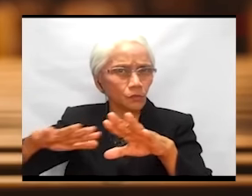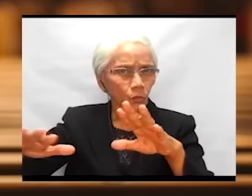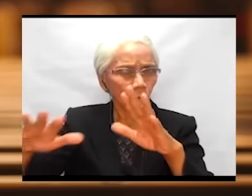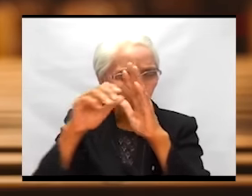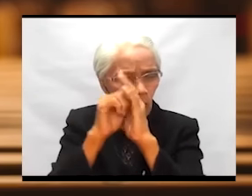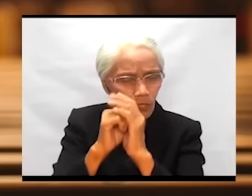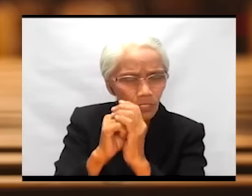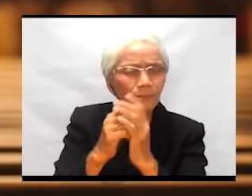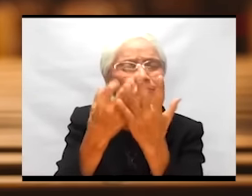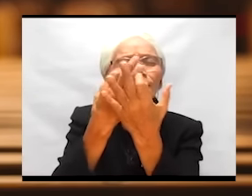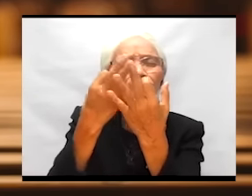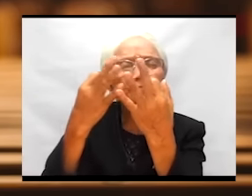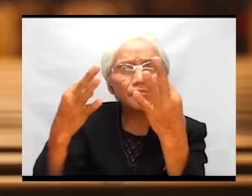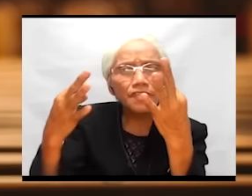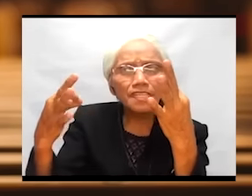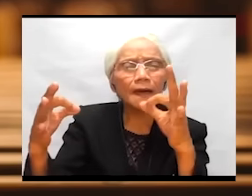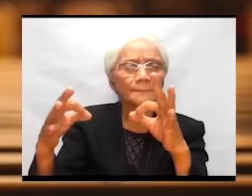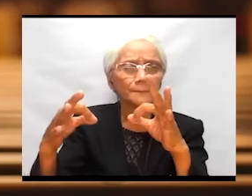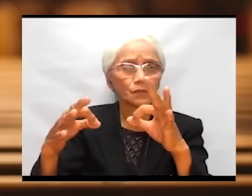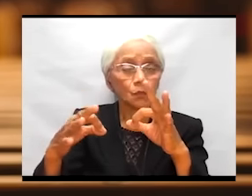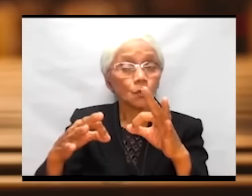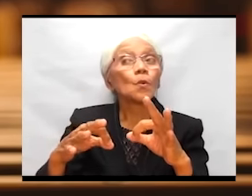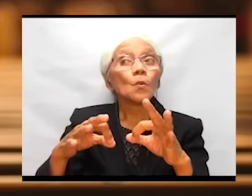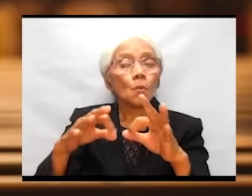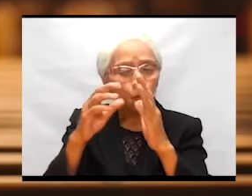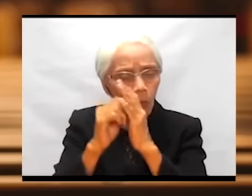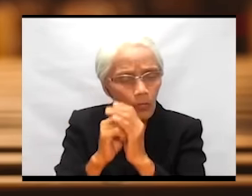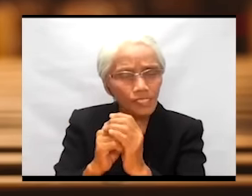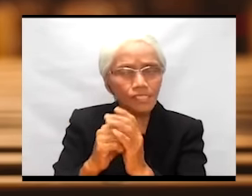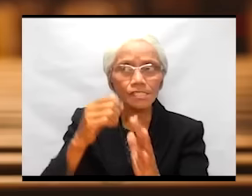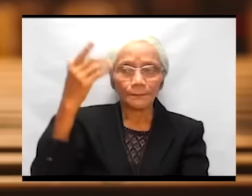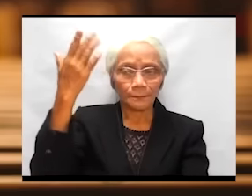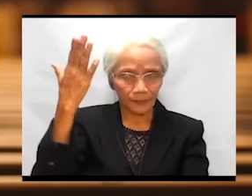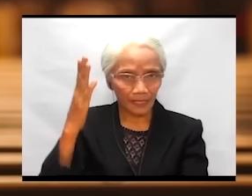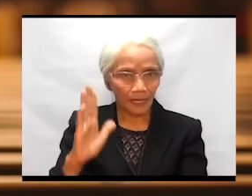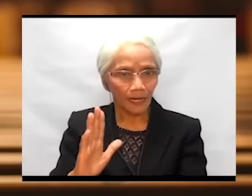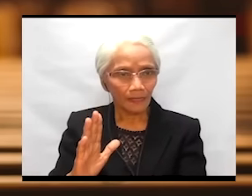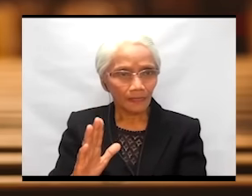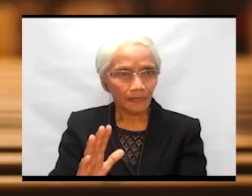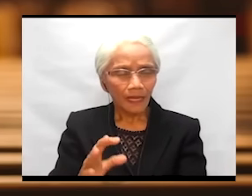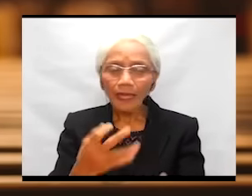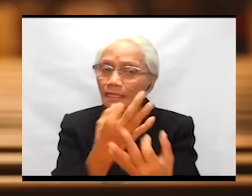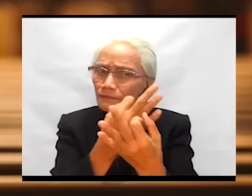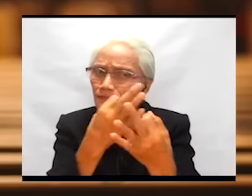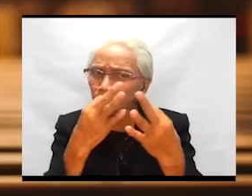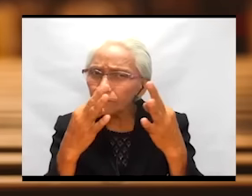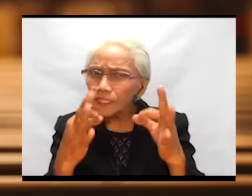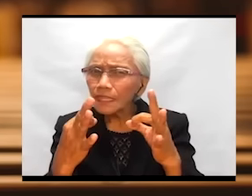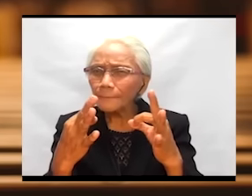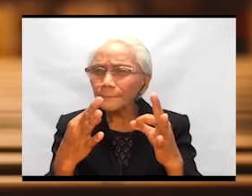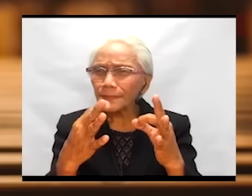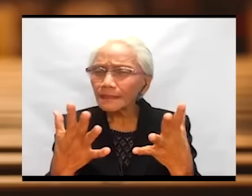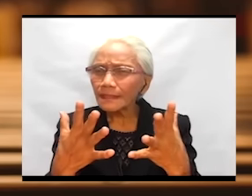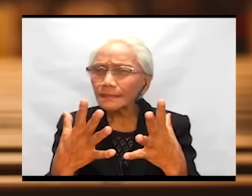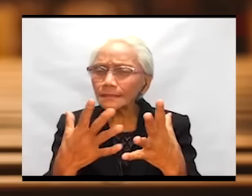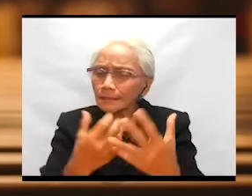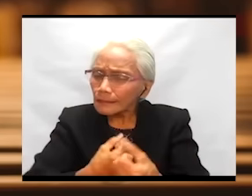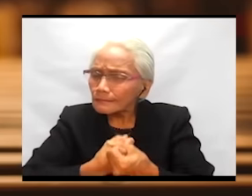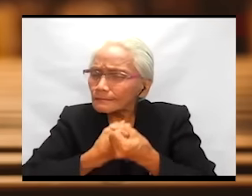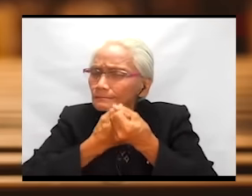The freedom to worship God. And the freedom that is expressed